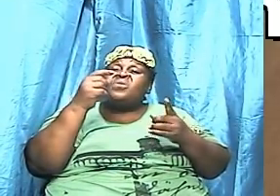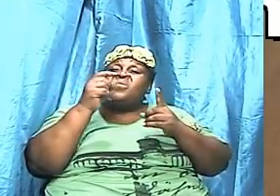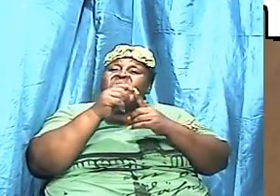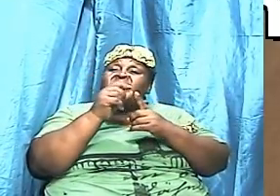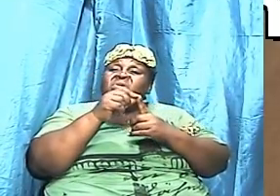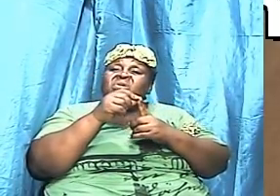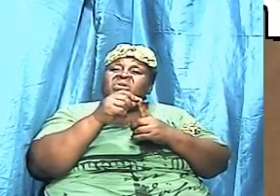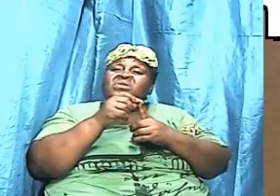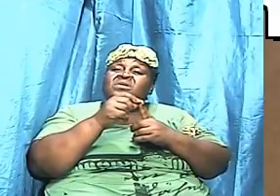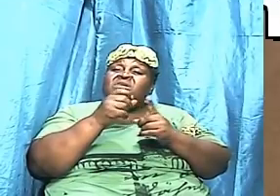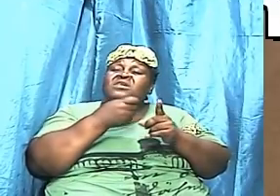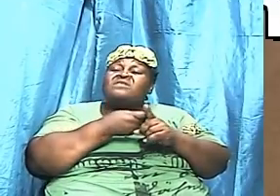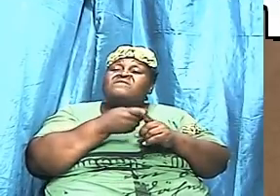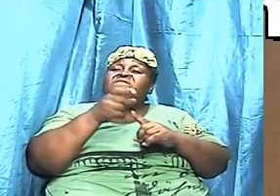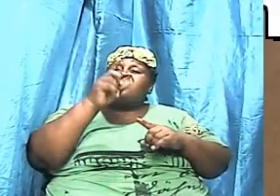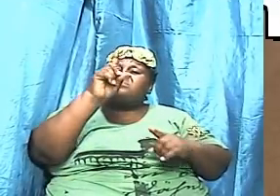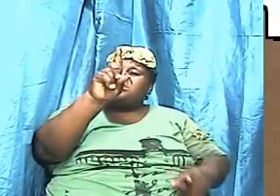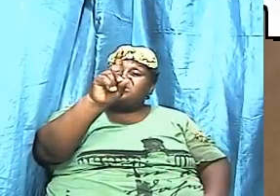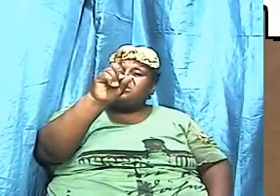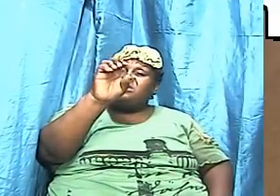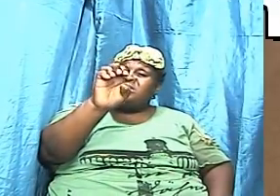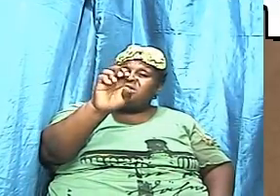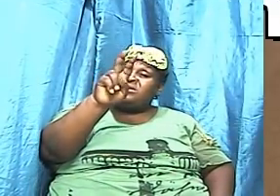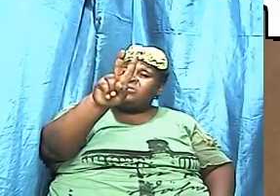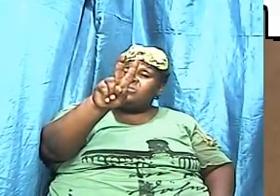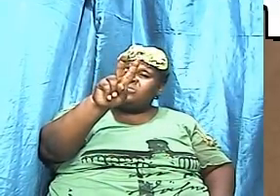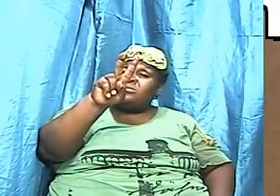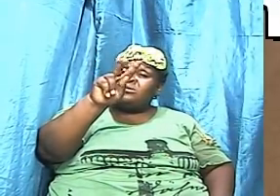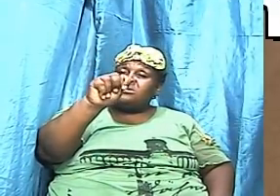Deuteronomy chapter 8 and verse 3